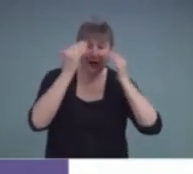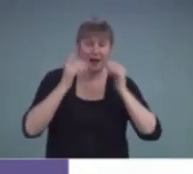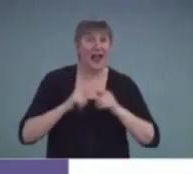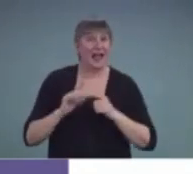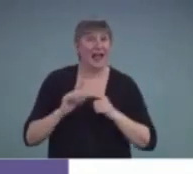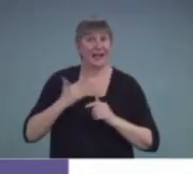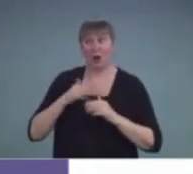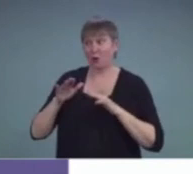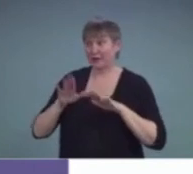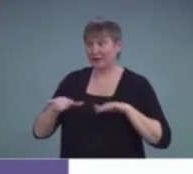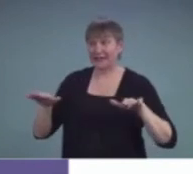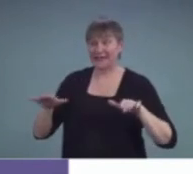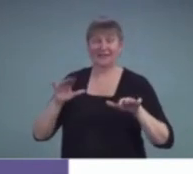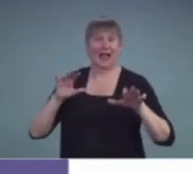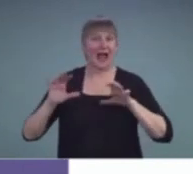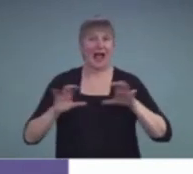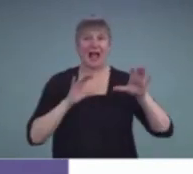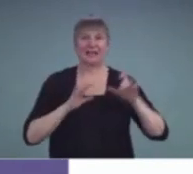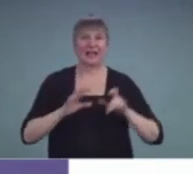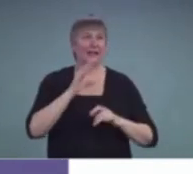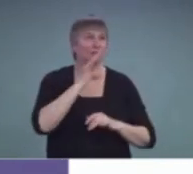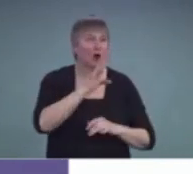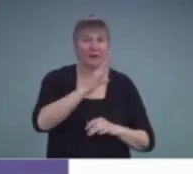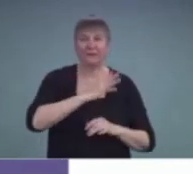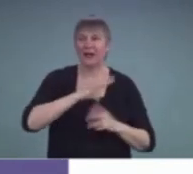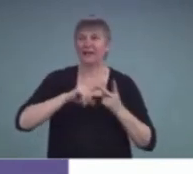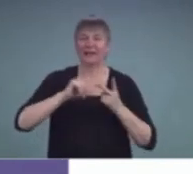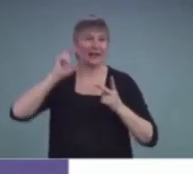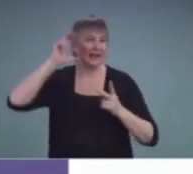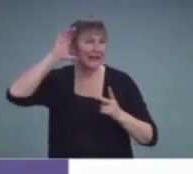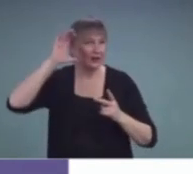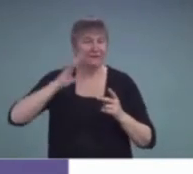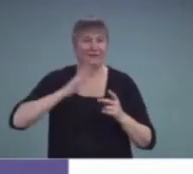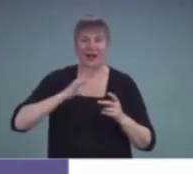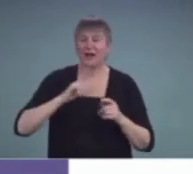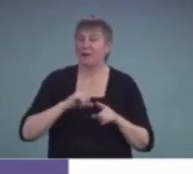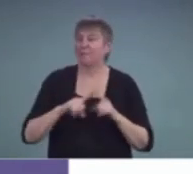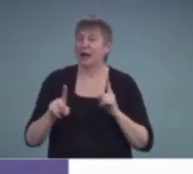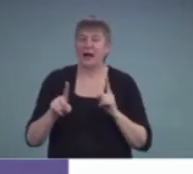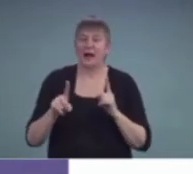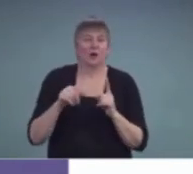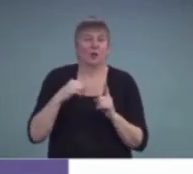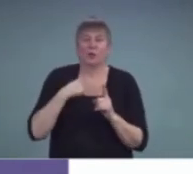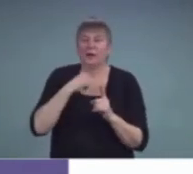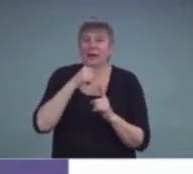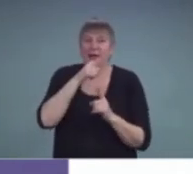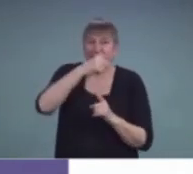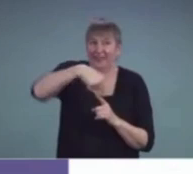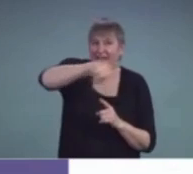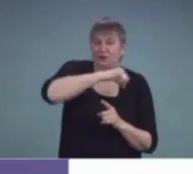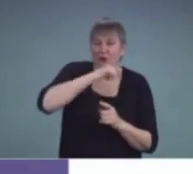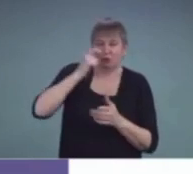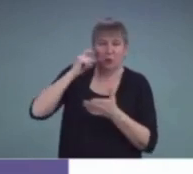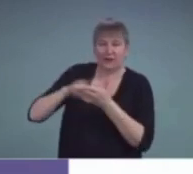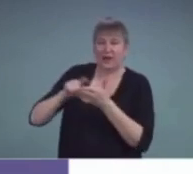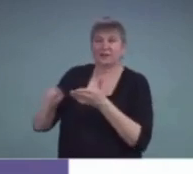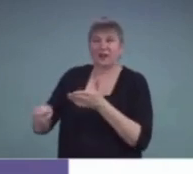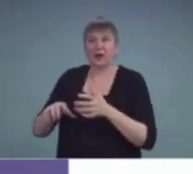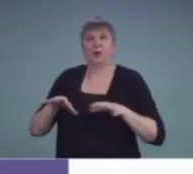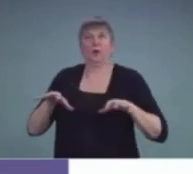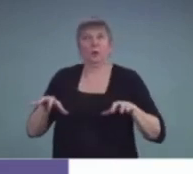talk. So that's the perception and we don't always recognize the extra energy, fatigue, other things that go into